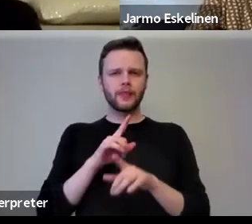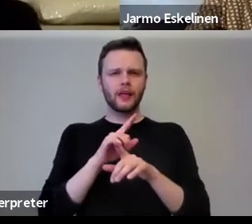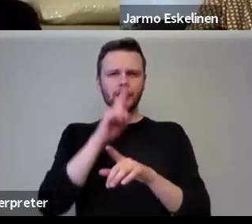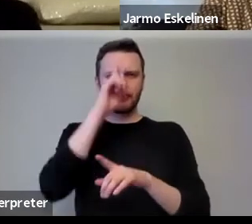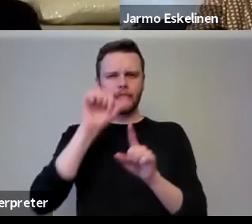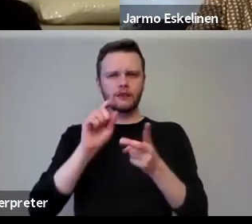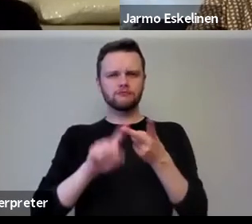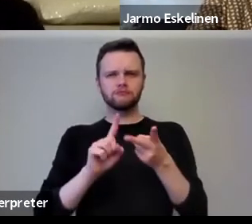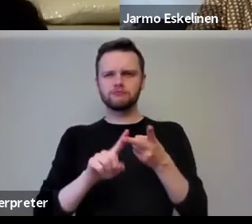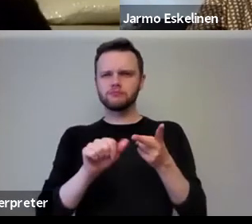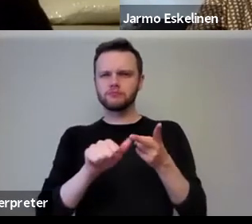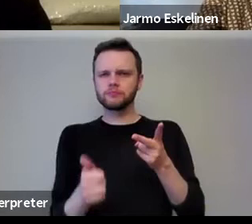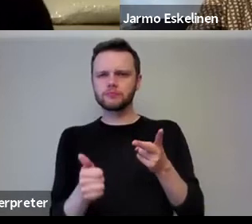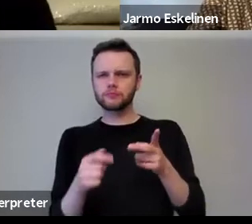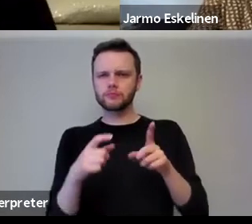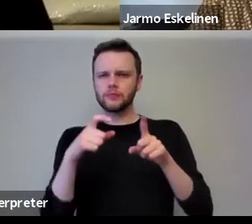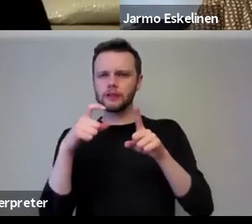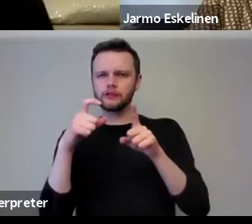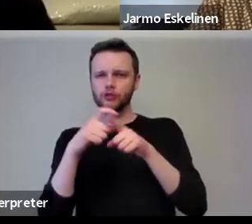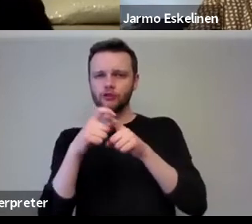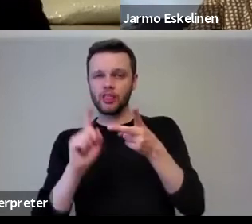um, move on to Dorothy.